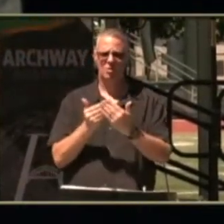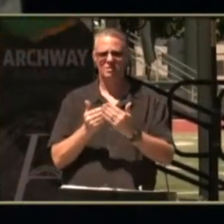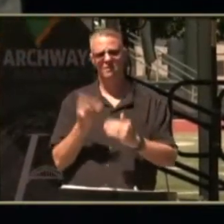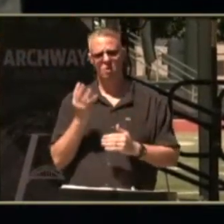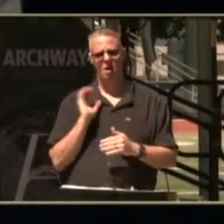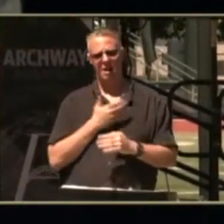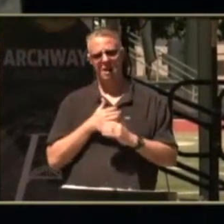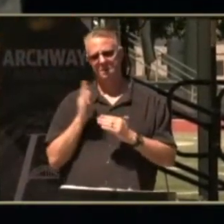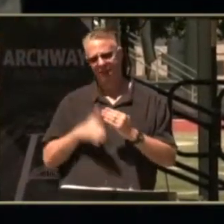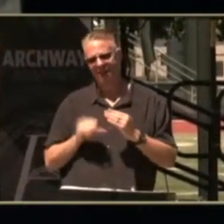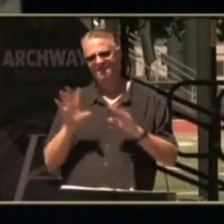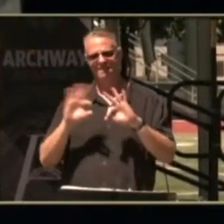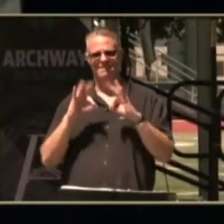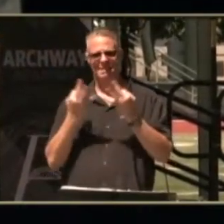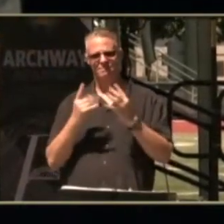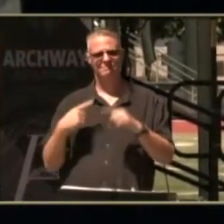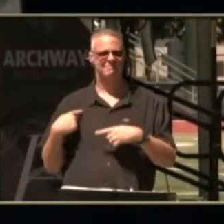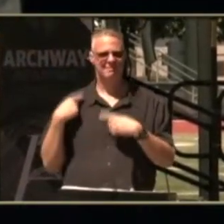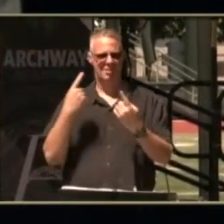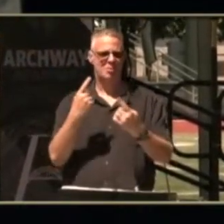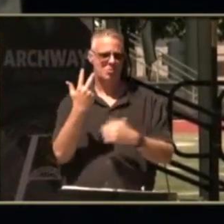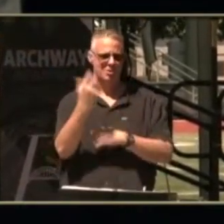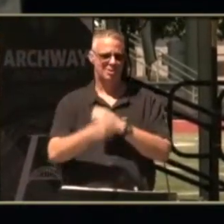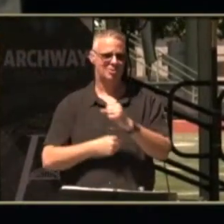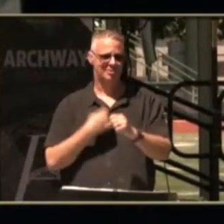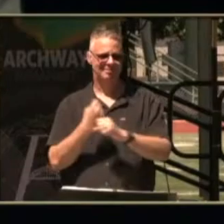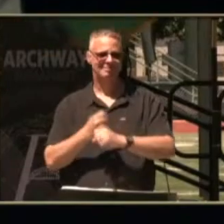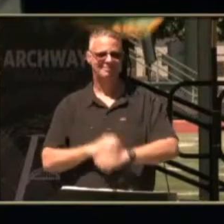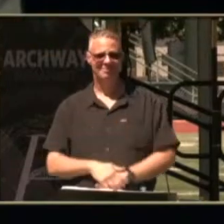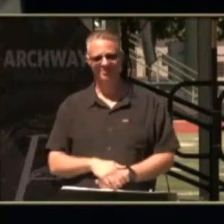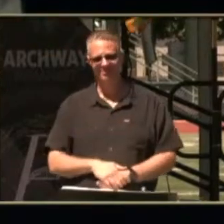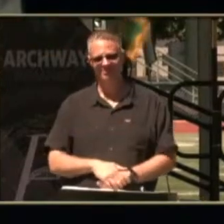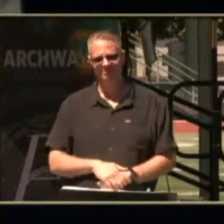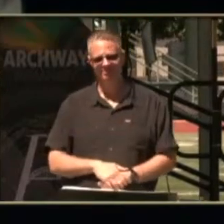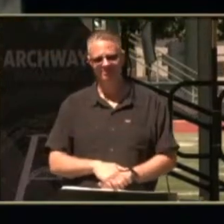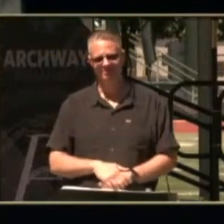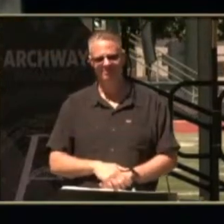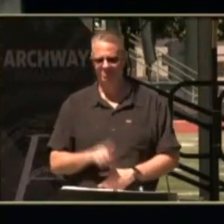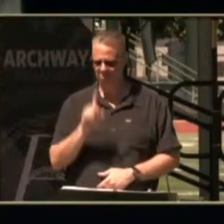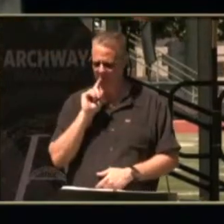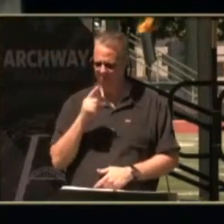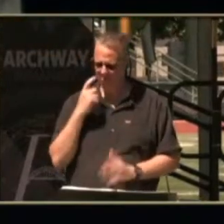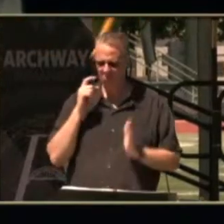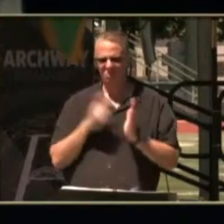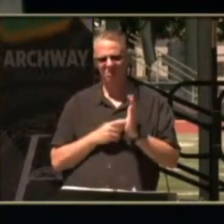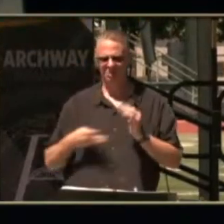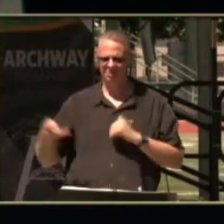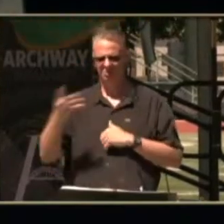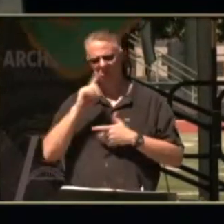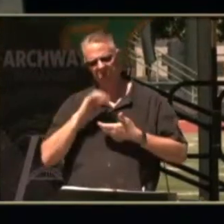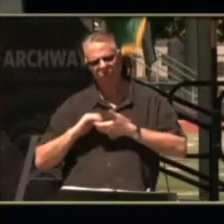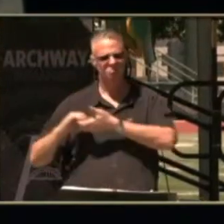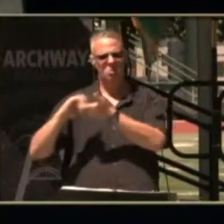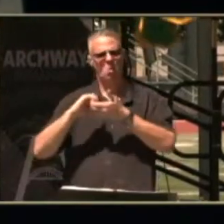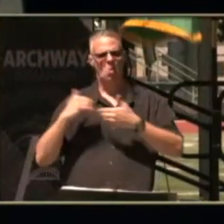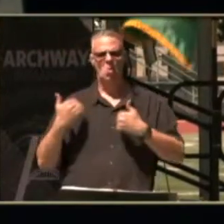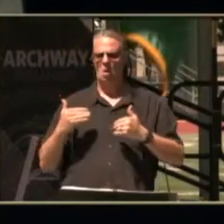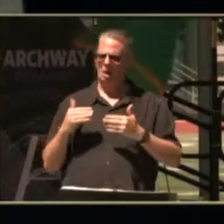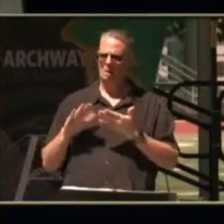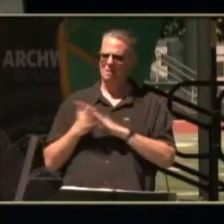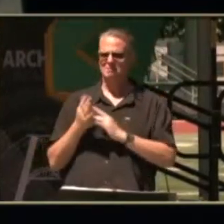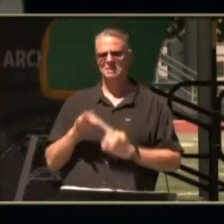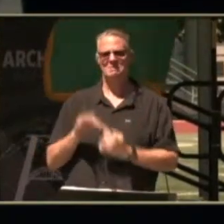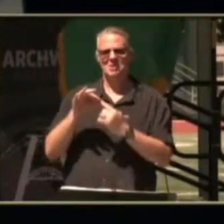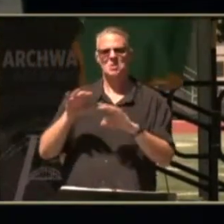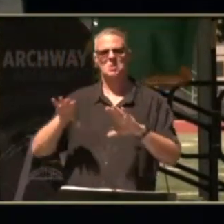completers and their families over the past three years a special camaraderie has developed with these four students from my room making this a